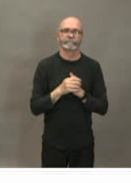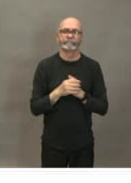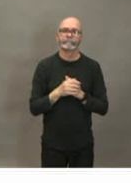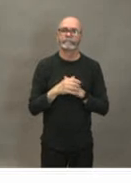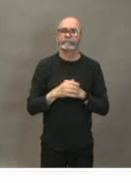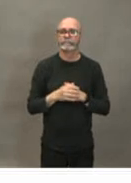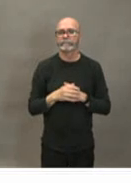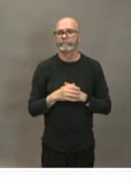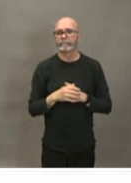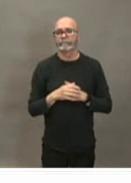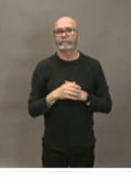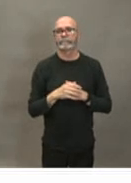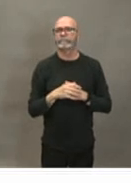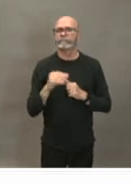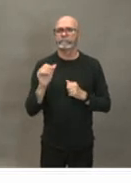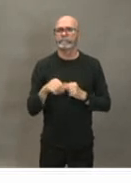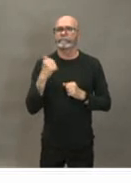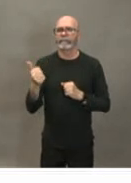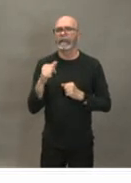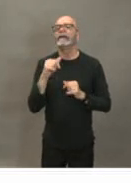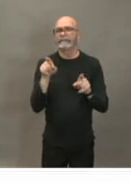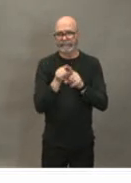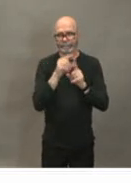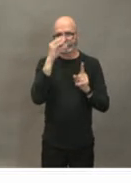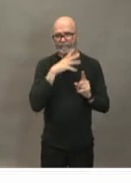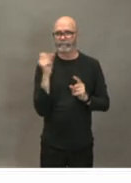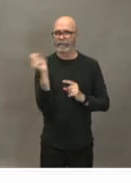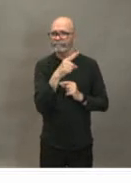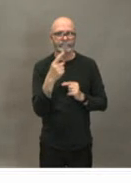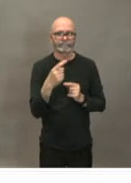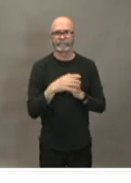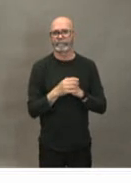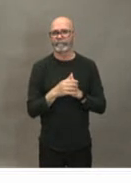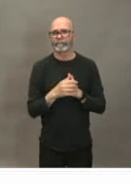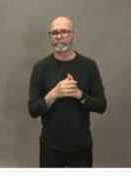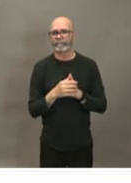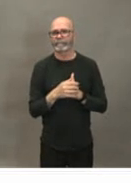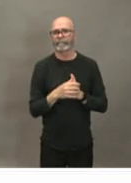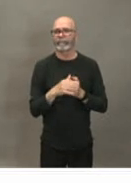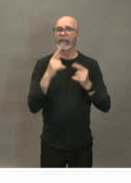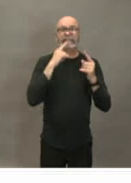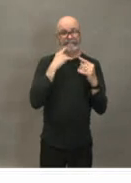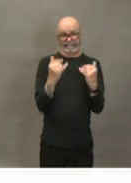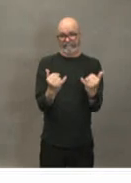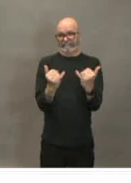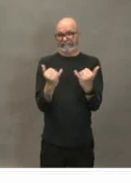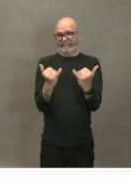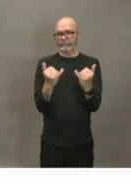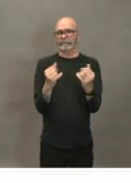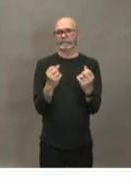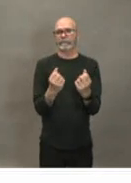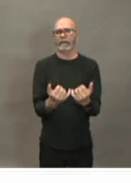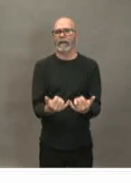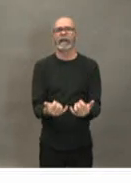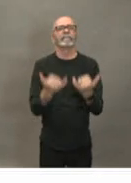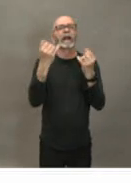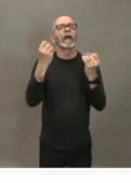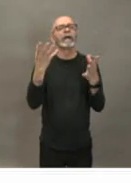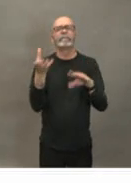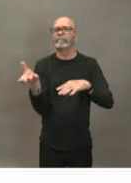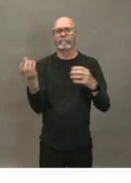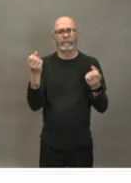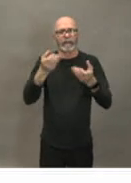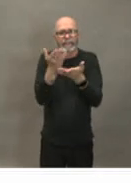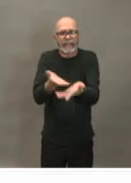this is a question for you or not but could one of you speak about the current level of supply availability as it relates to frontline